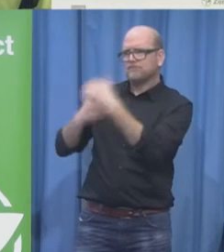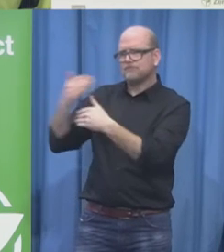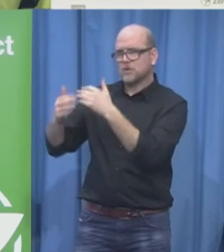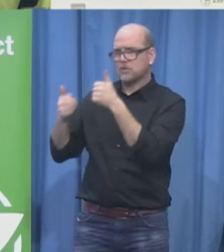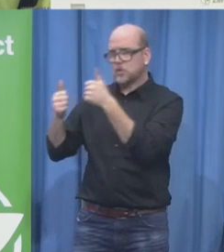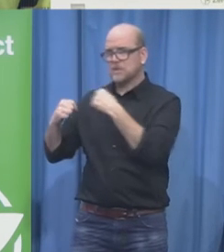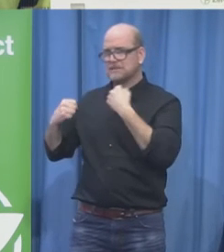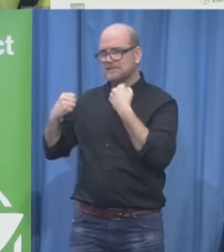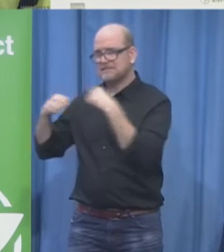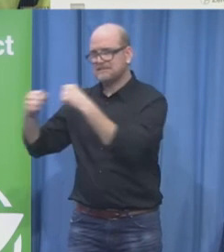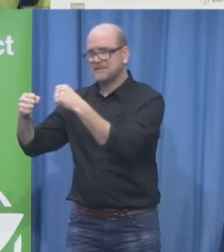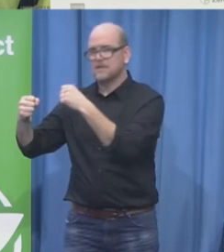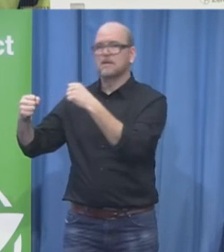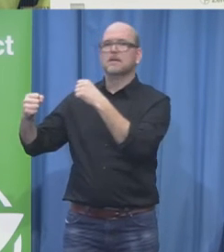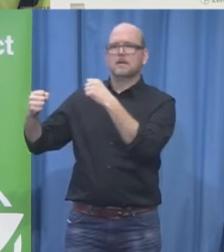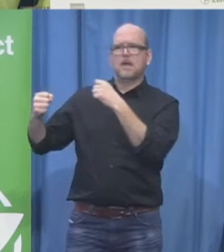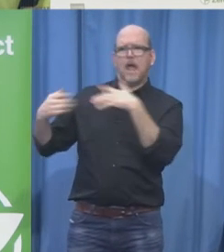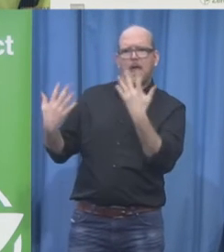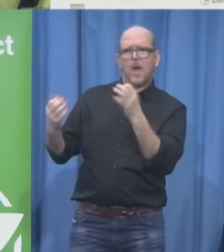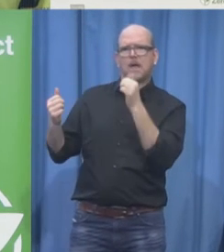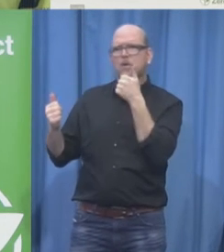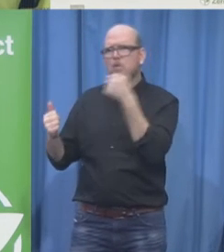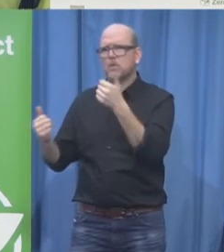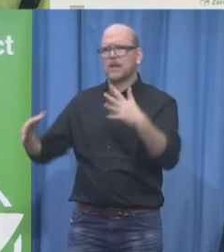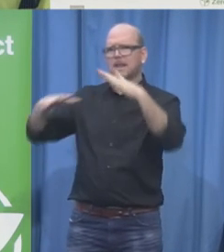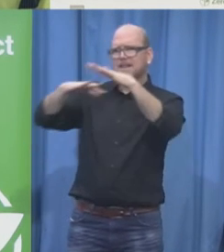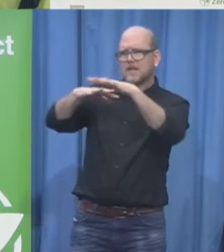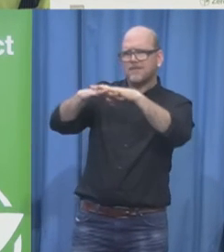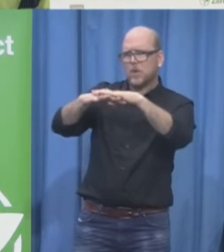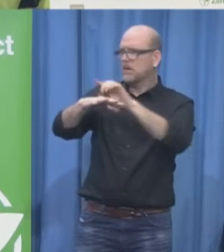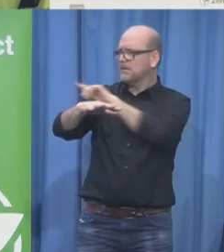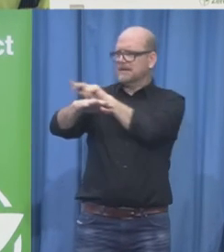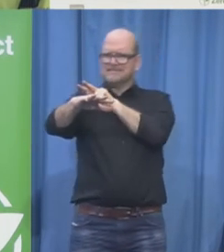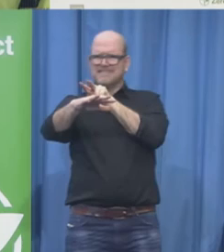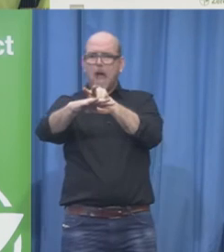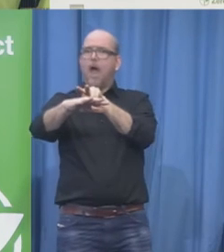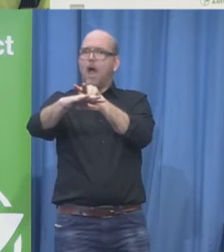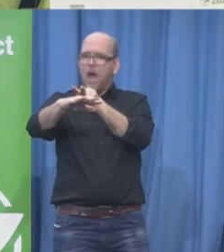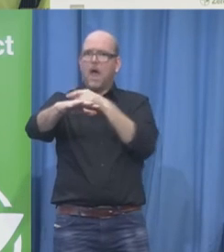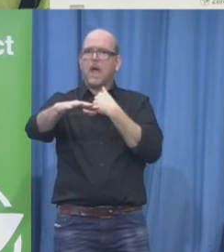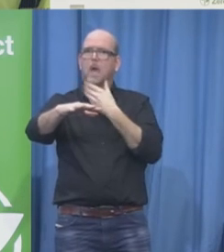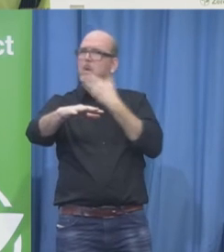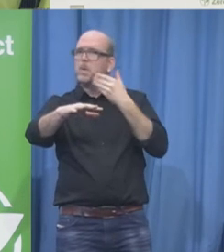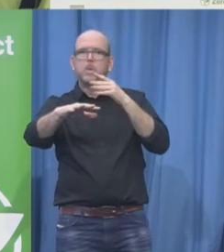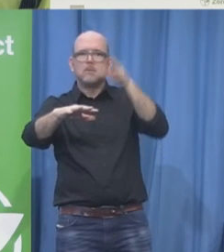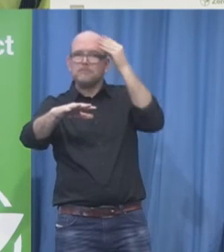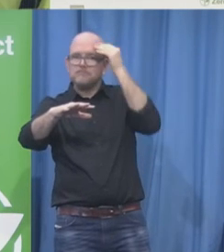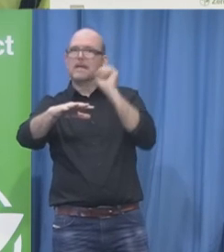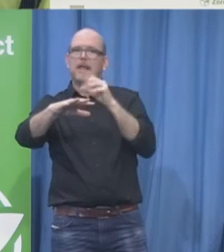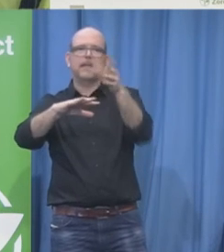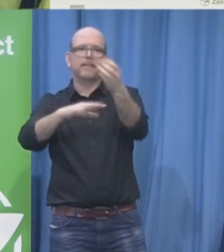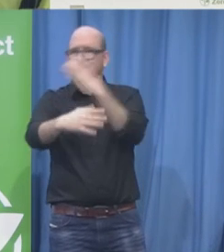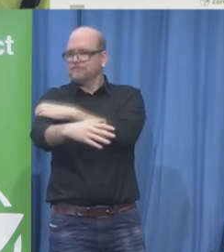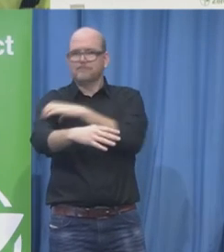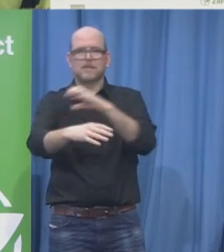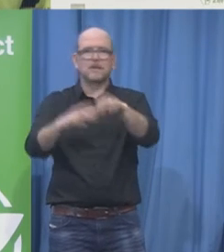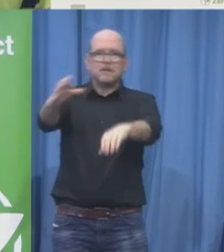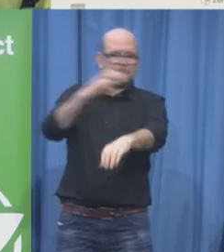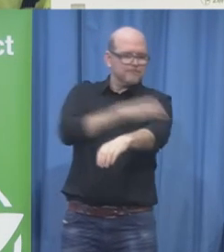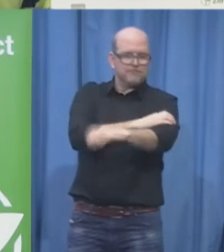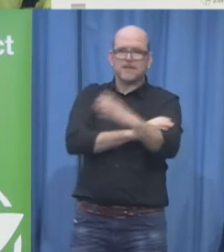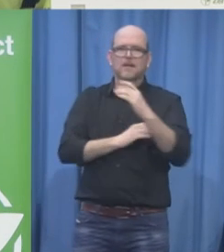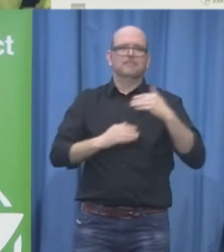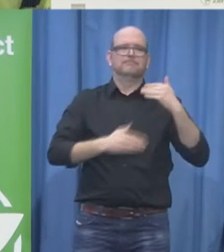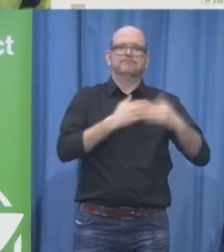I'm very happy to learn that representatives of national and multinational organizations are